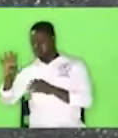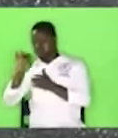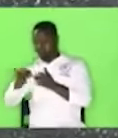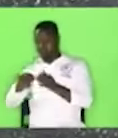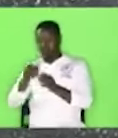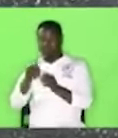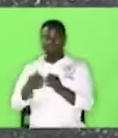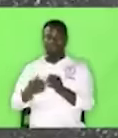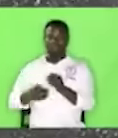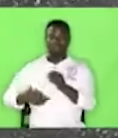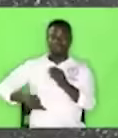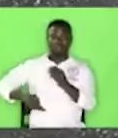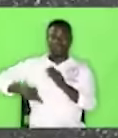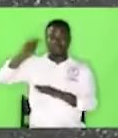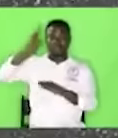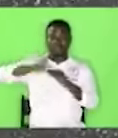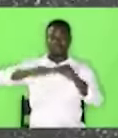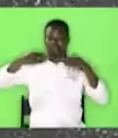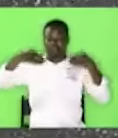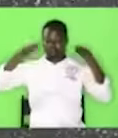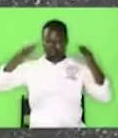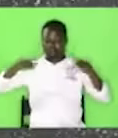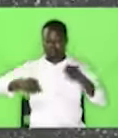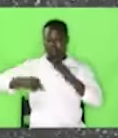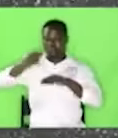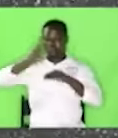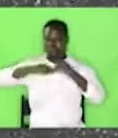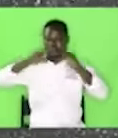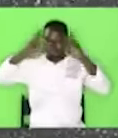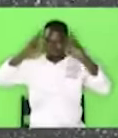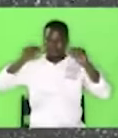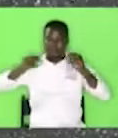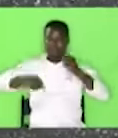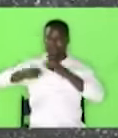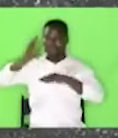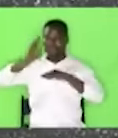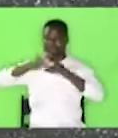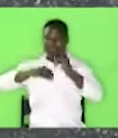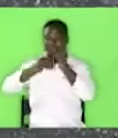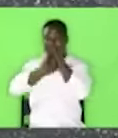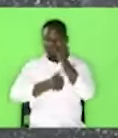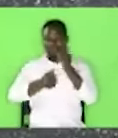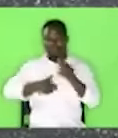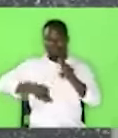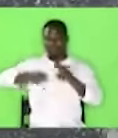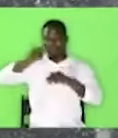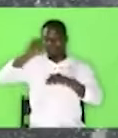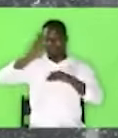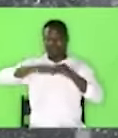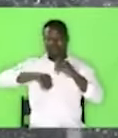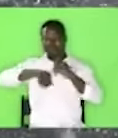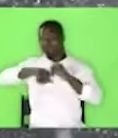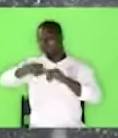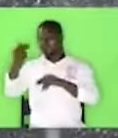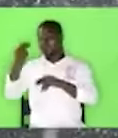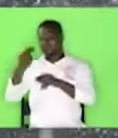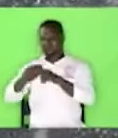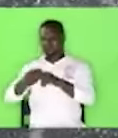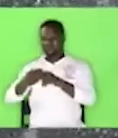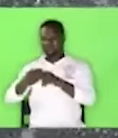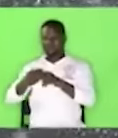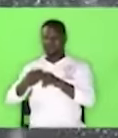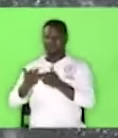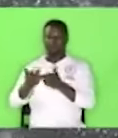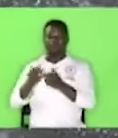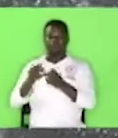angels superior to that of Moses superior to that of Abraham is superior to any name that is named the